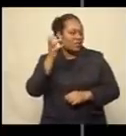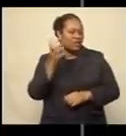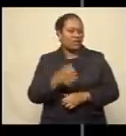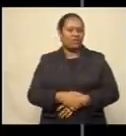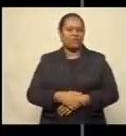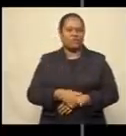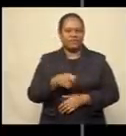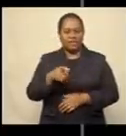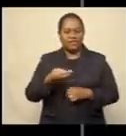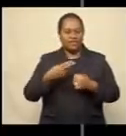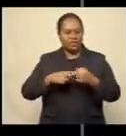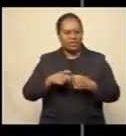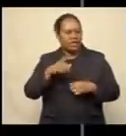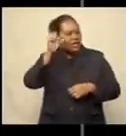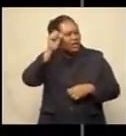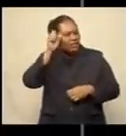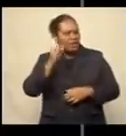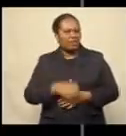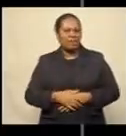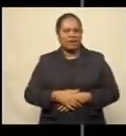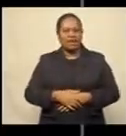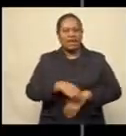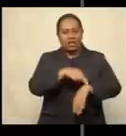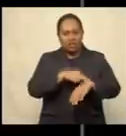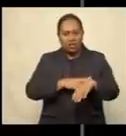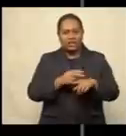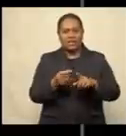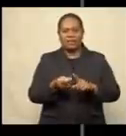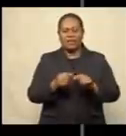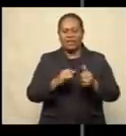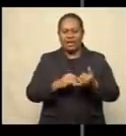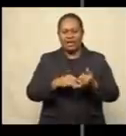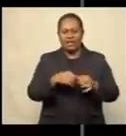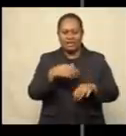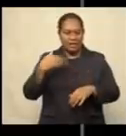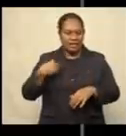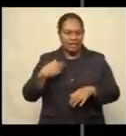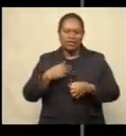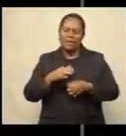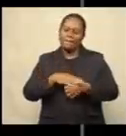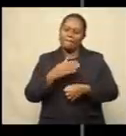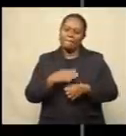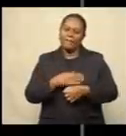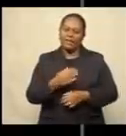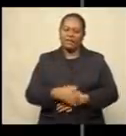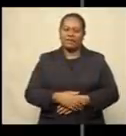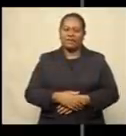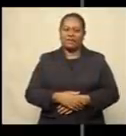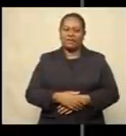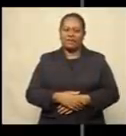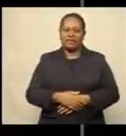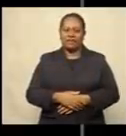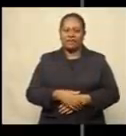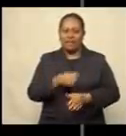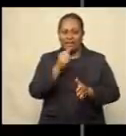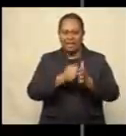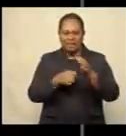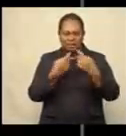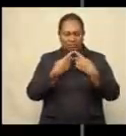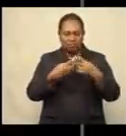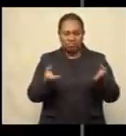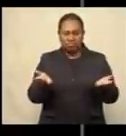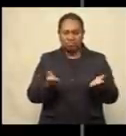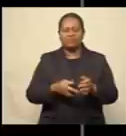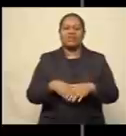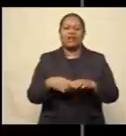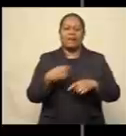news this evening. Remember, the Permanent Secretary for Health, Dr. James Fong, will be making a statement, delivering an update on